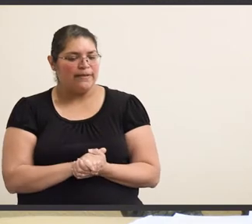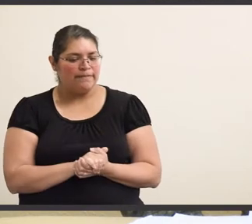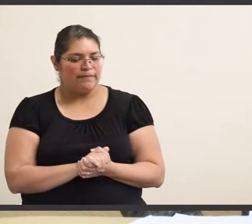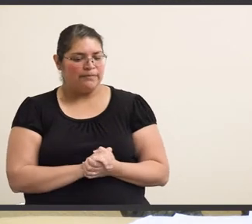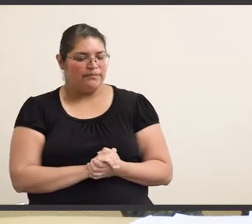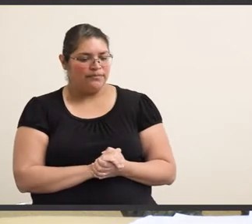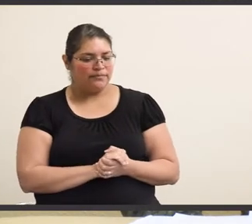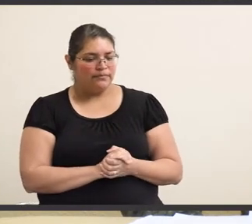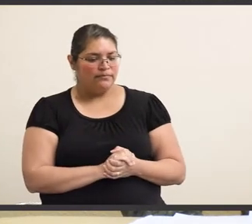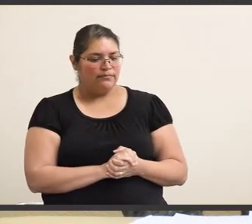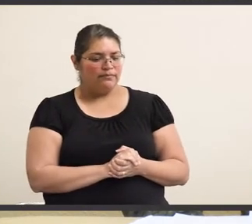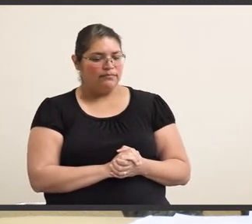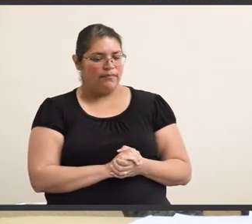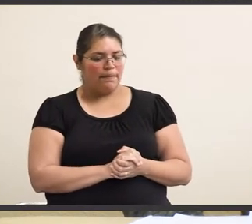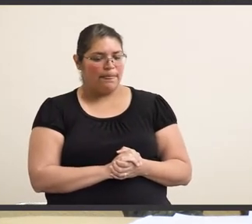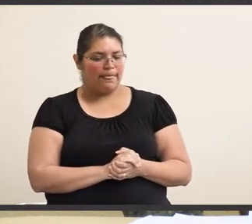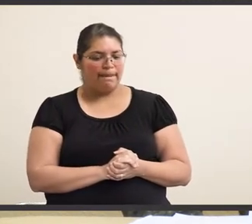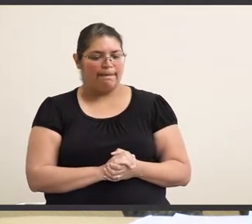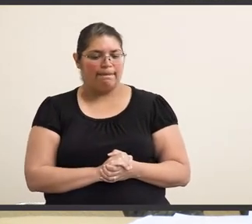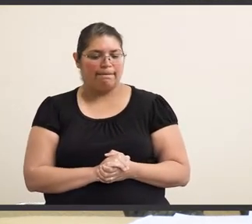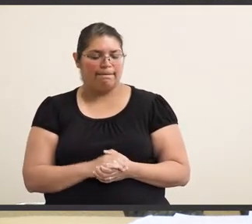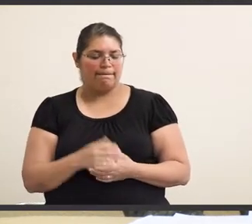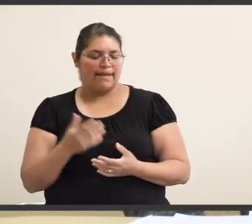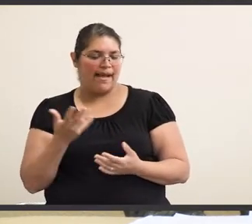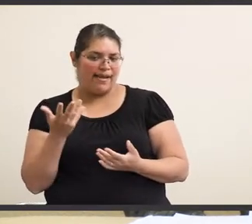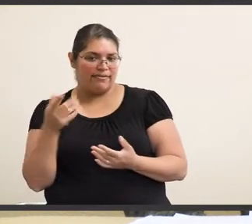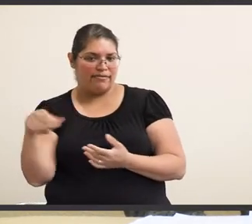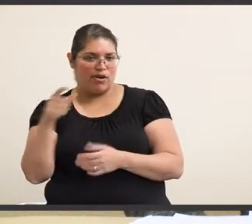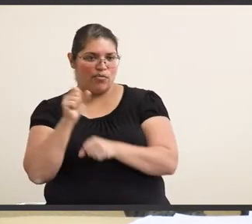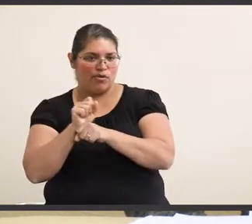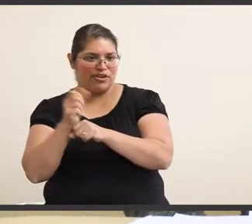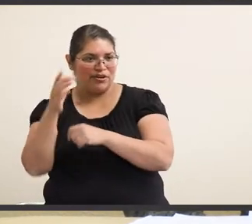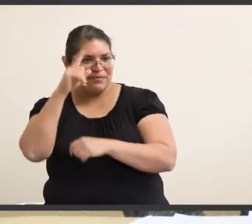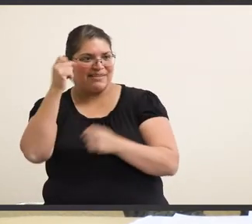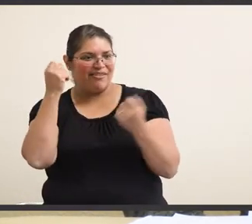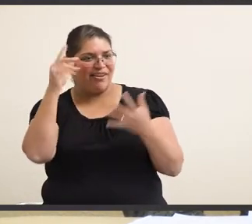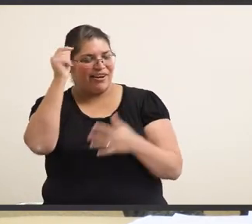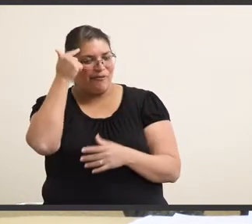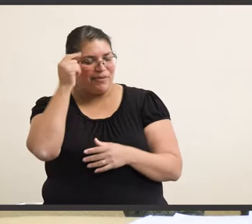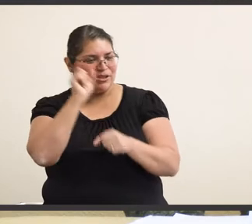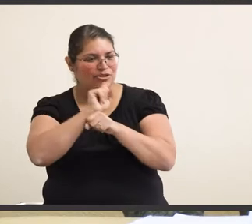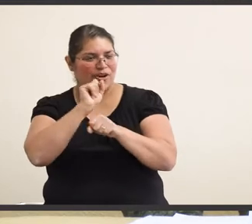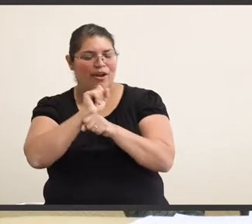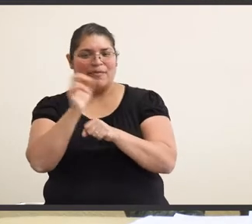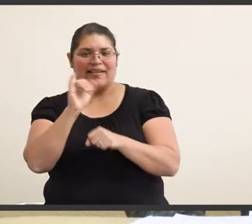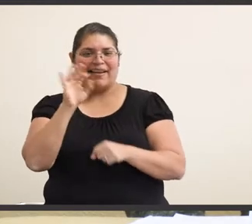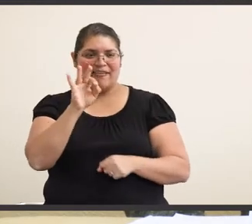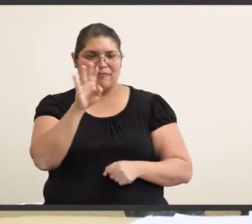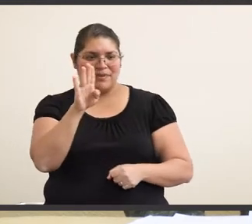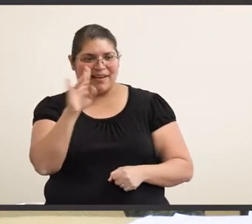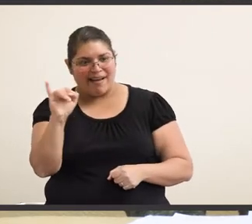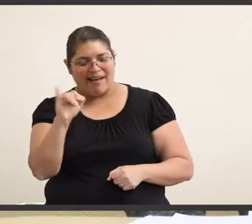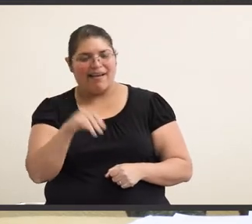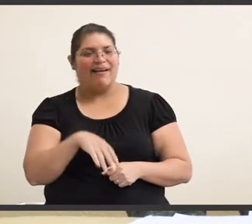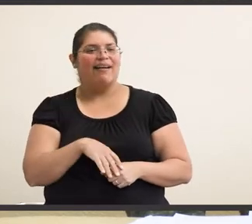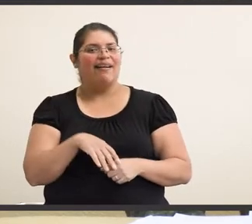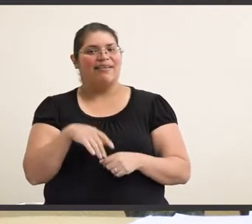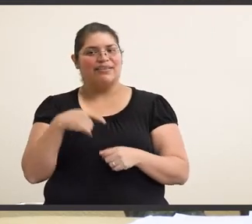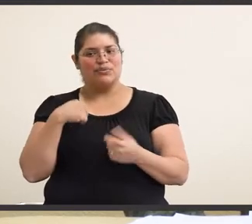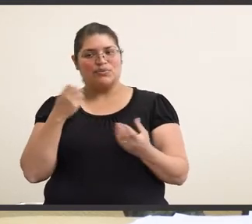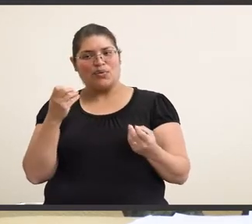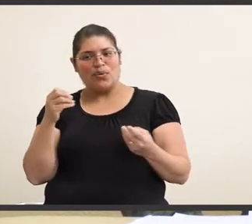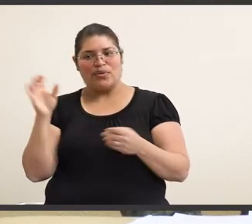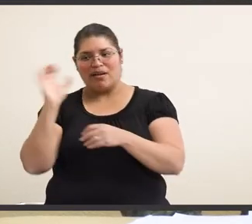I just, and work there. Cause a bunch of the government jobs, like FBI and stuff, are looking for